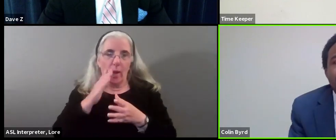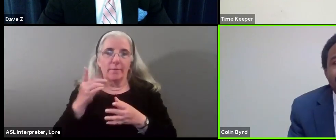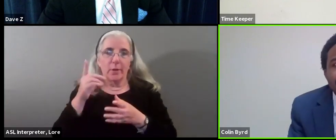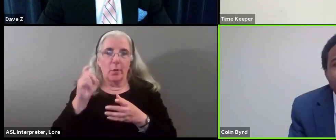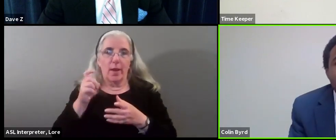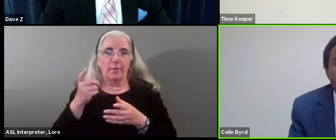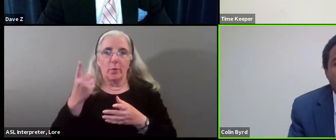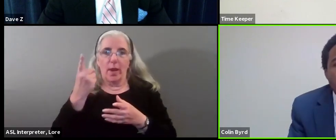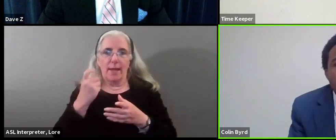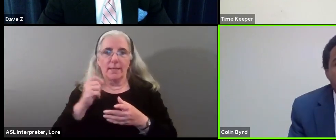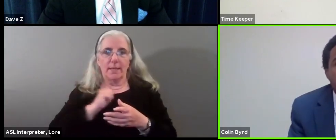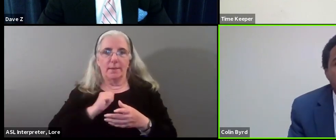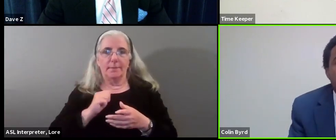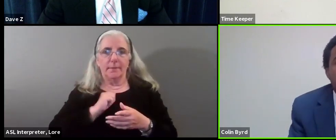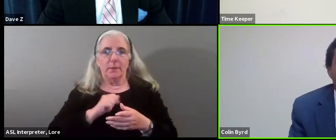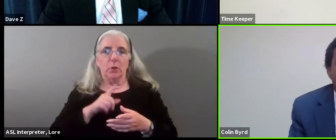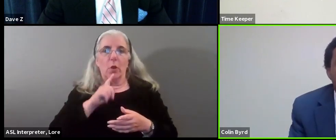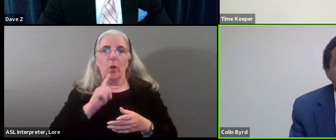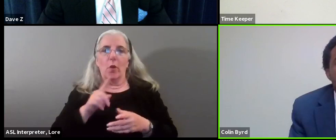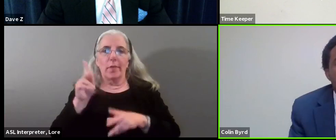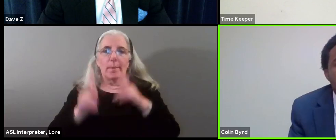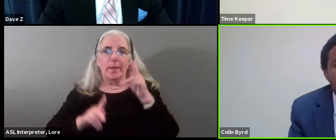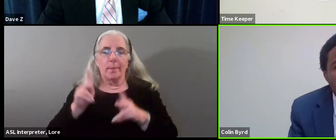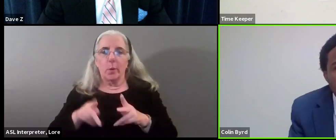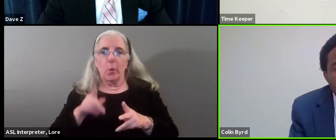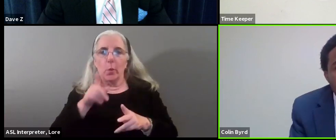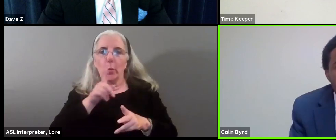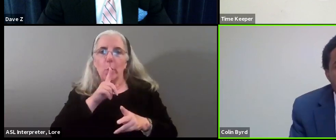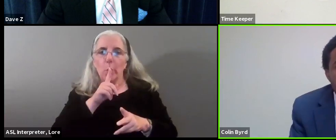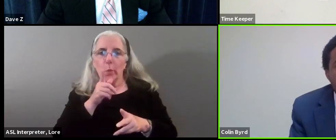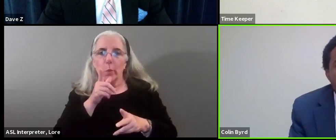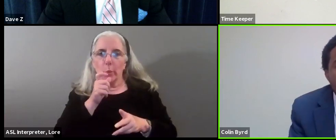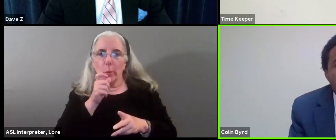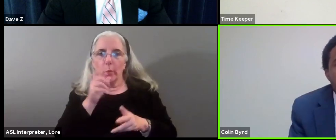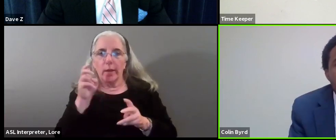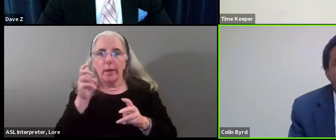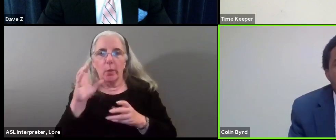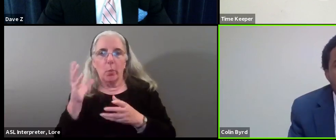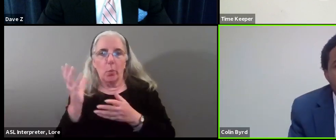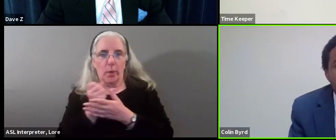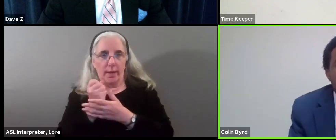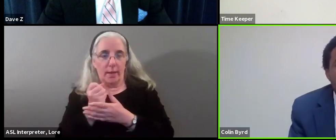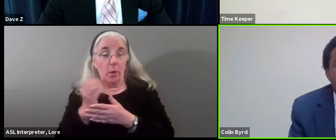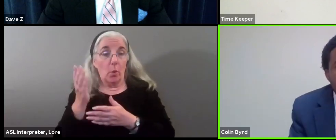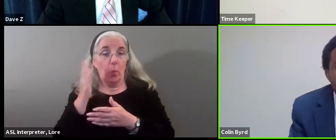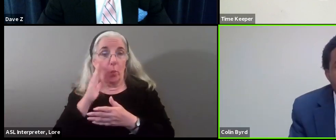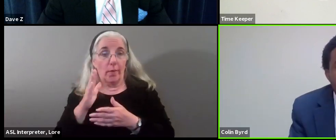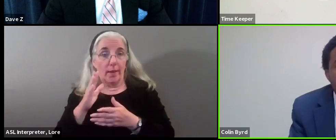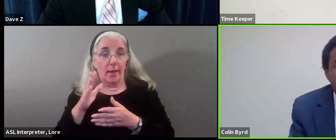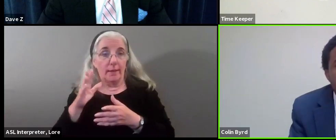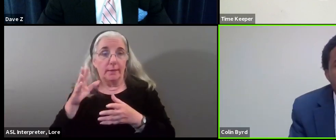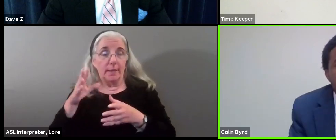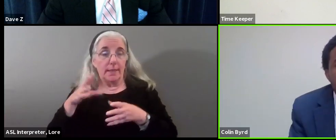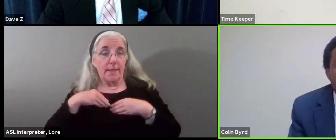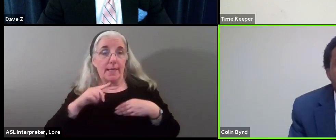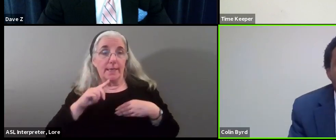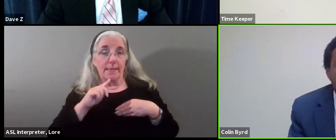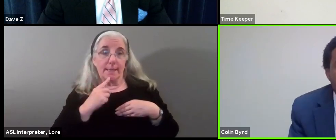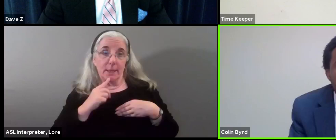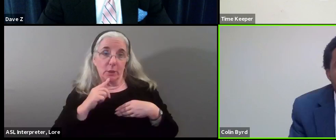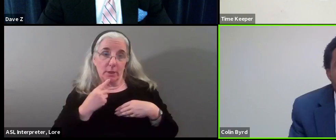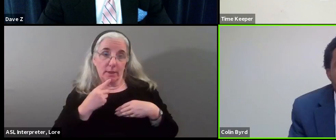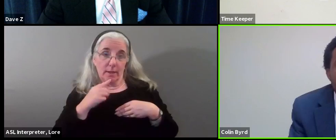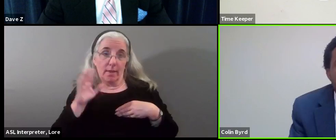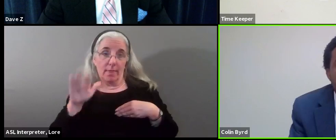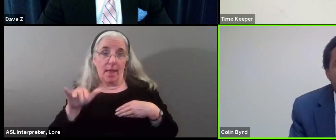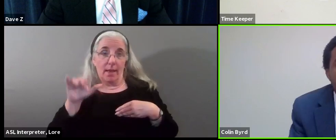in, are the people who ultimately win, are they going to take very seriously that outcome and are they going